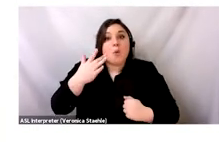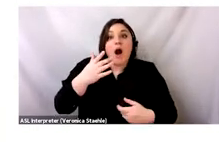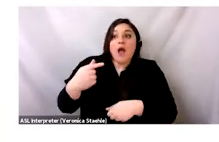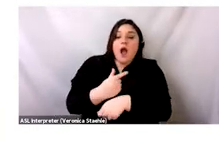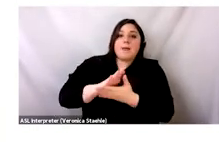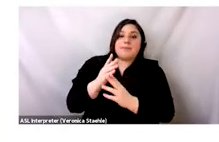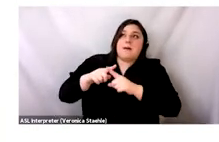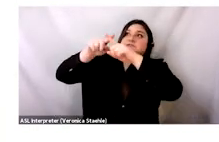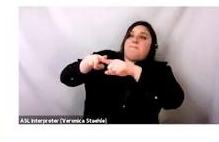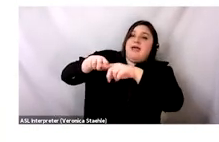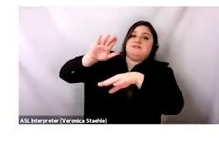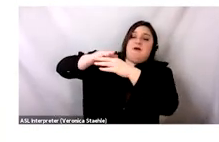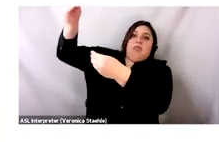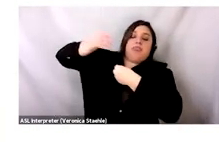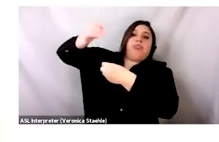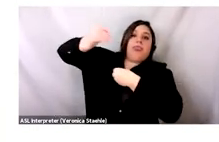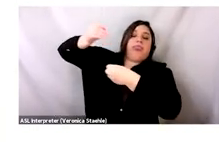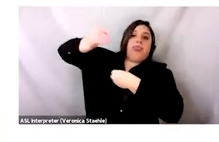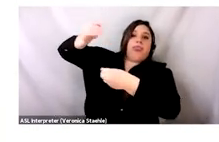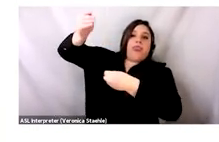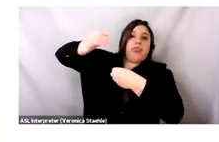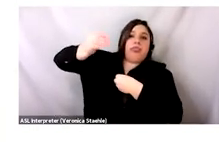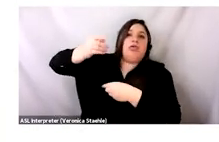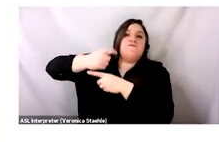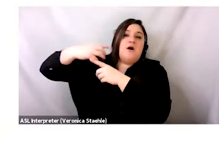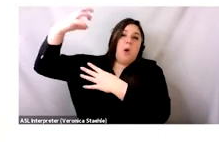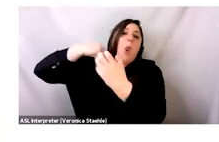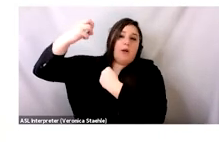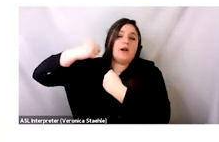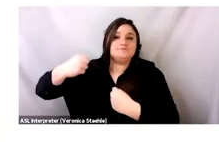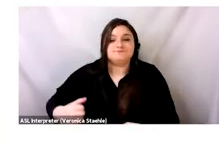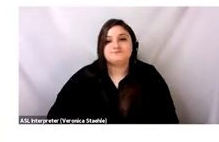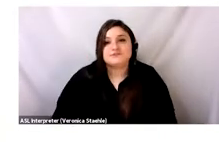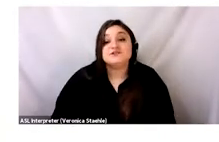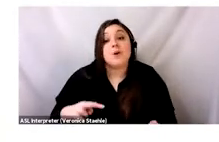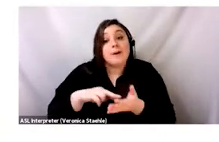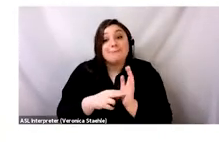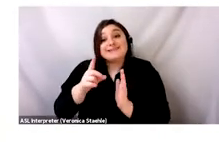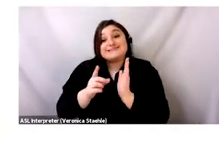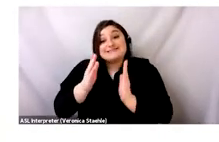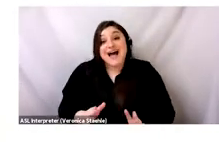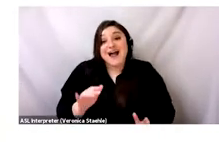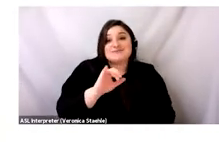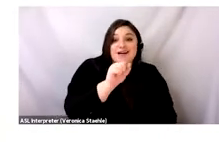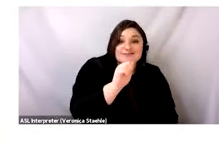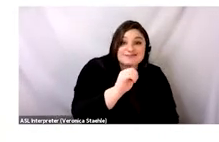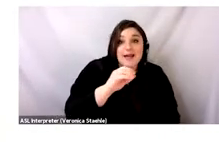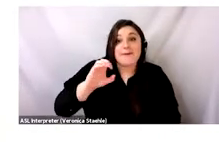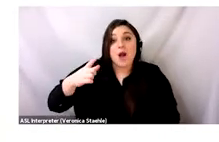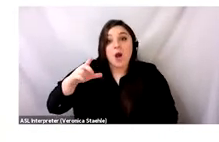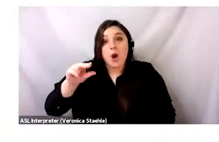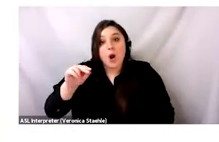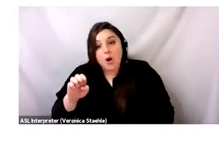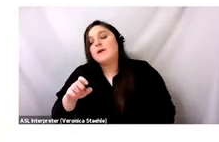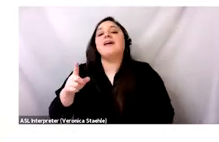trade across the region, although a lot of people are working hard to change this. And meanwhile, you know, designers like Sammy and Chloe, they